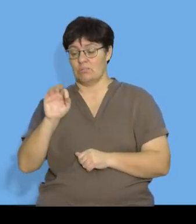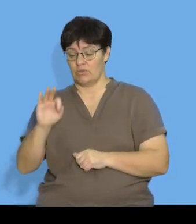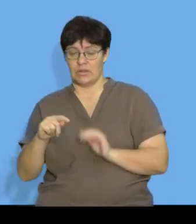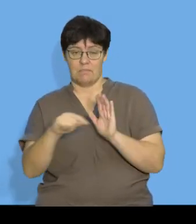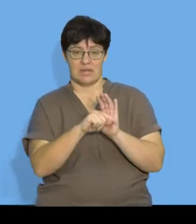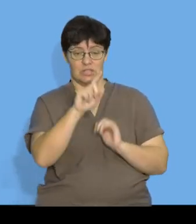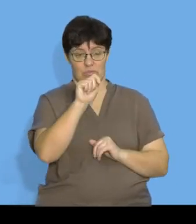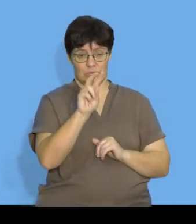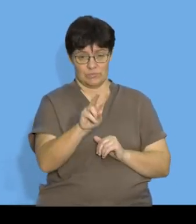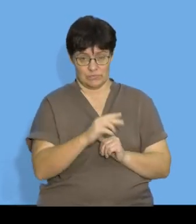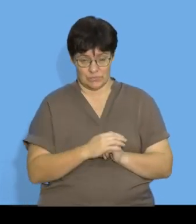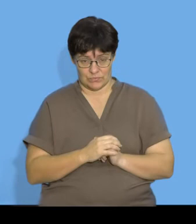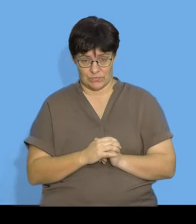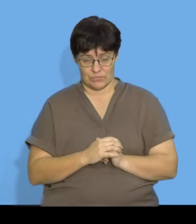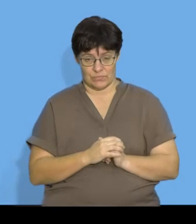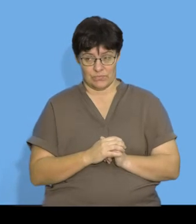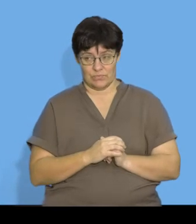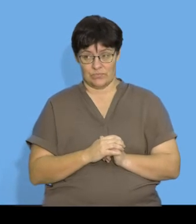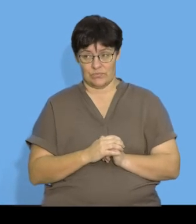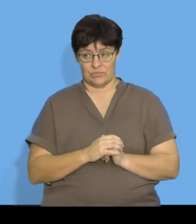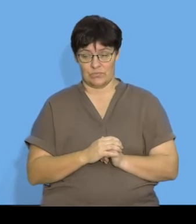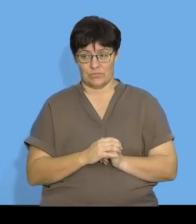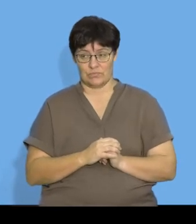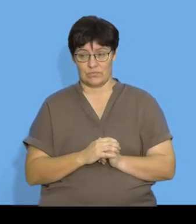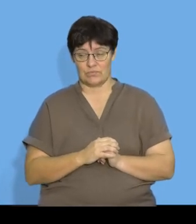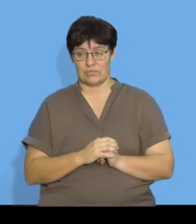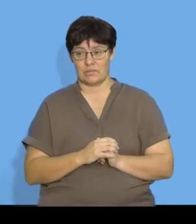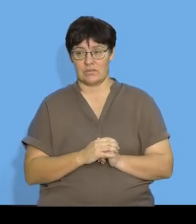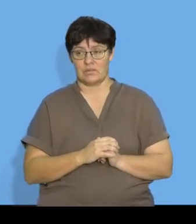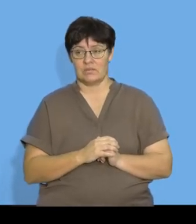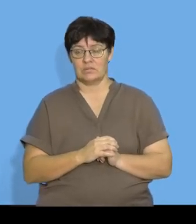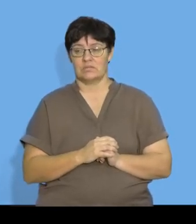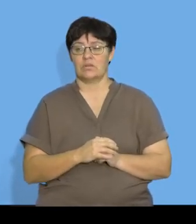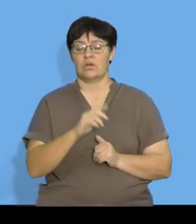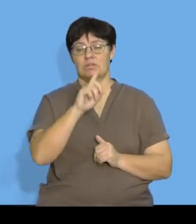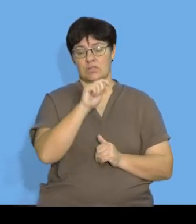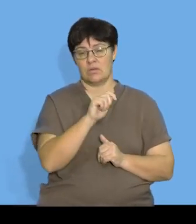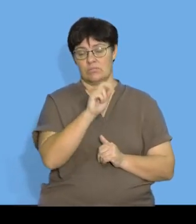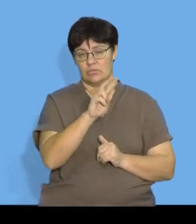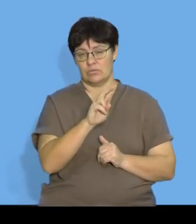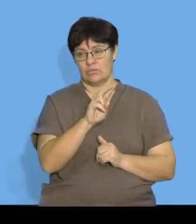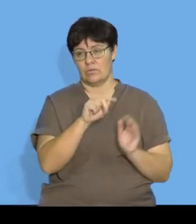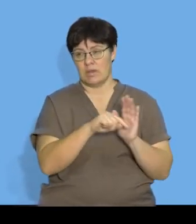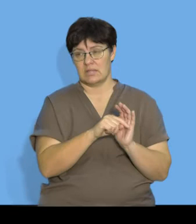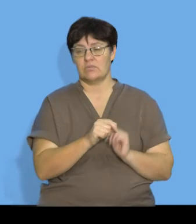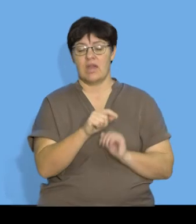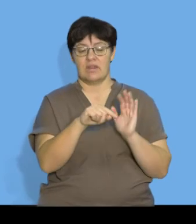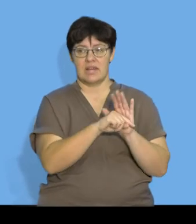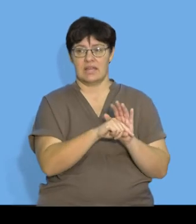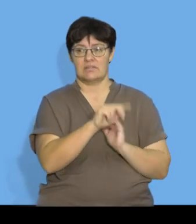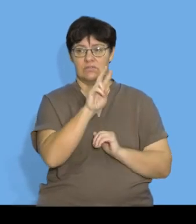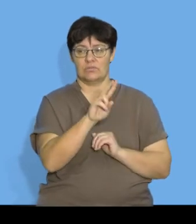three minus term two so if I say term two minus term one I'm going to have negative